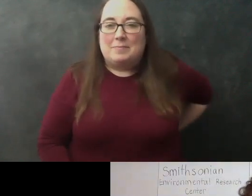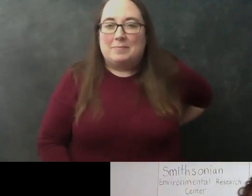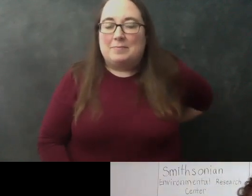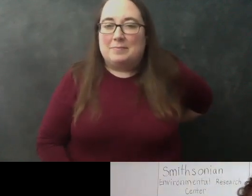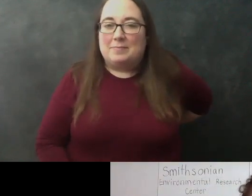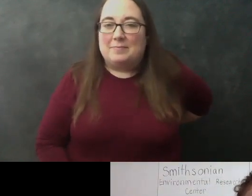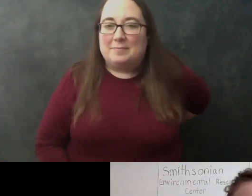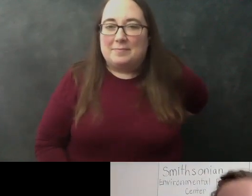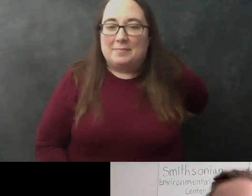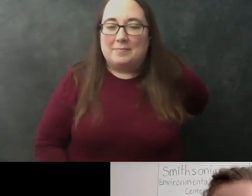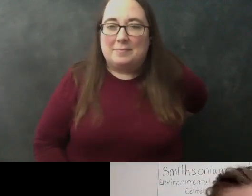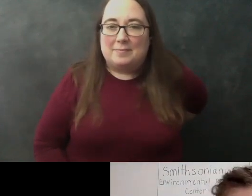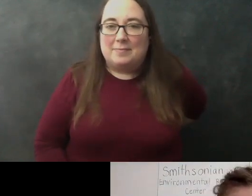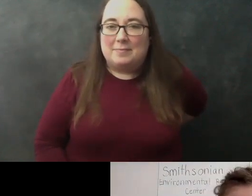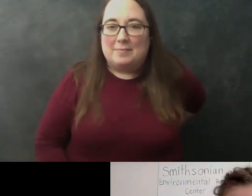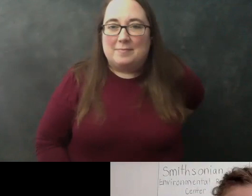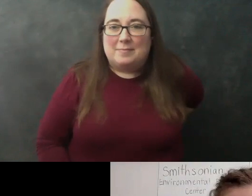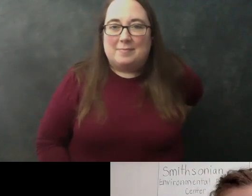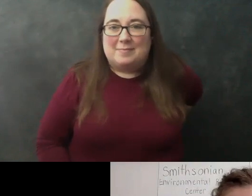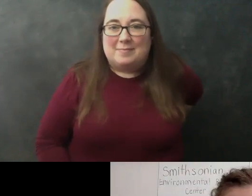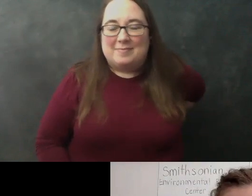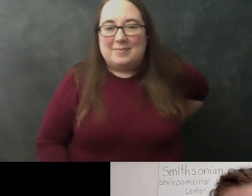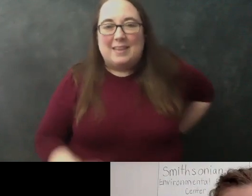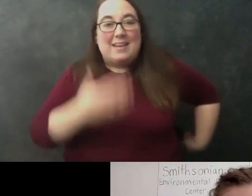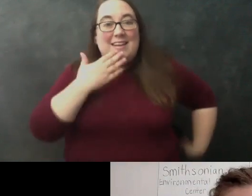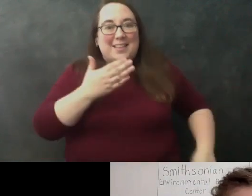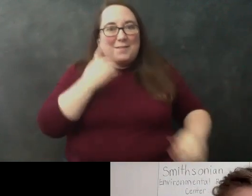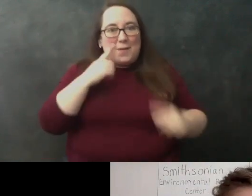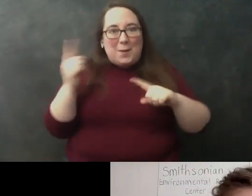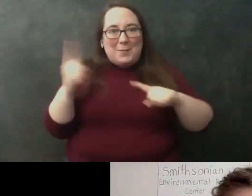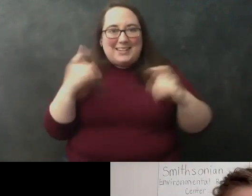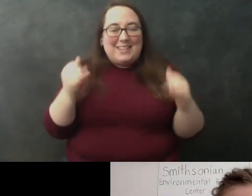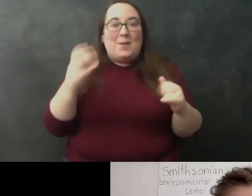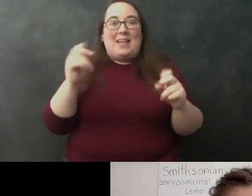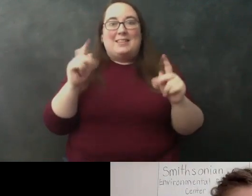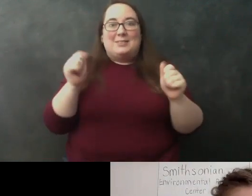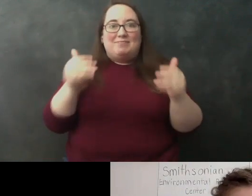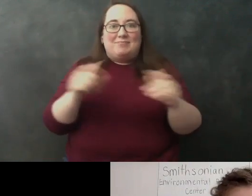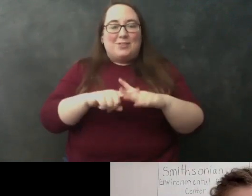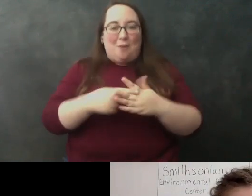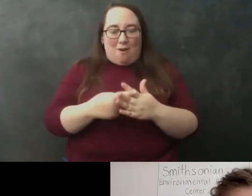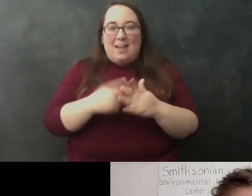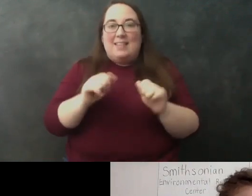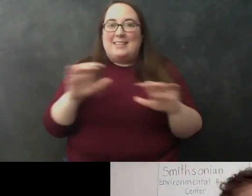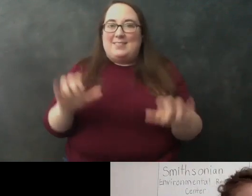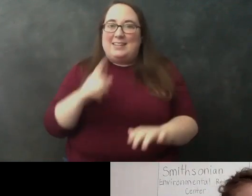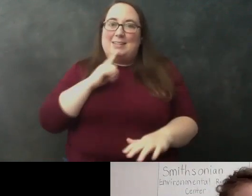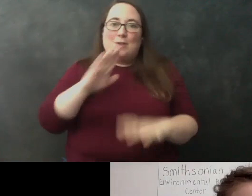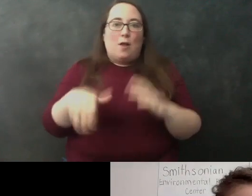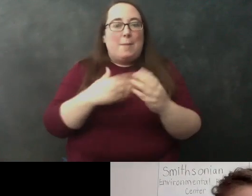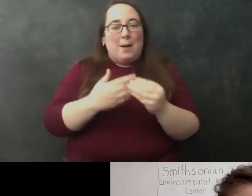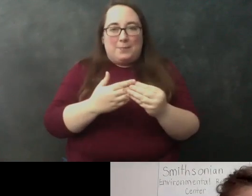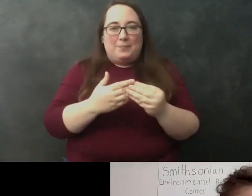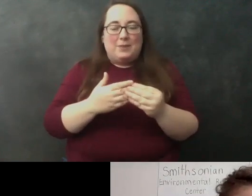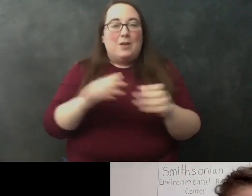Okay, cool. Yay. Thank you so much, Katrina, for joining us. Okay. So, let's get started. So, this activity is all about, and this whole program